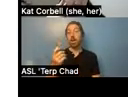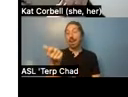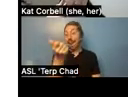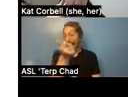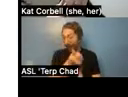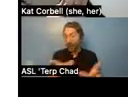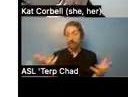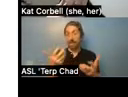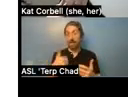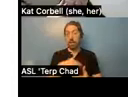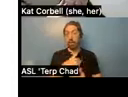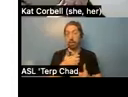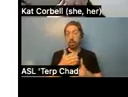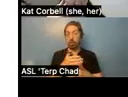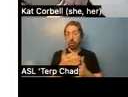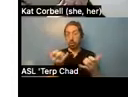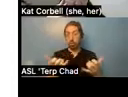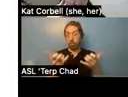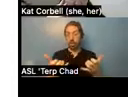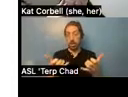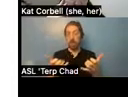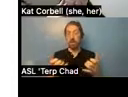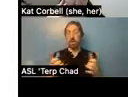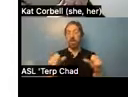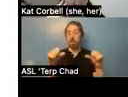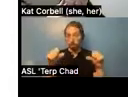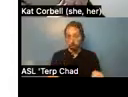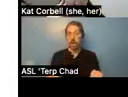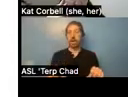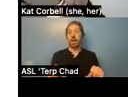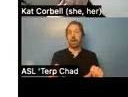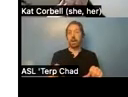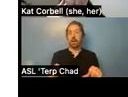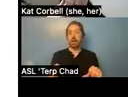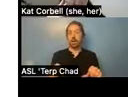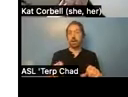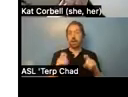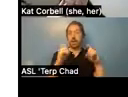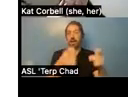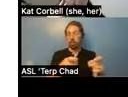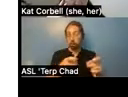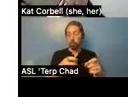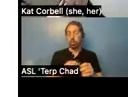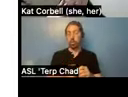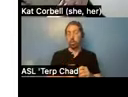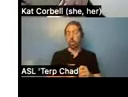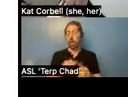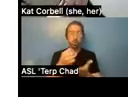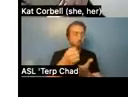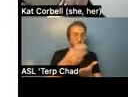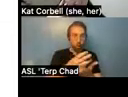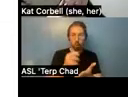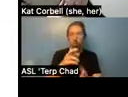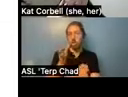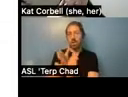a social worker or somebody who will be helping you fill out the application. So don't worry too much about the details. Once the application